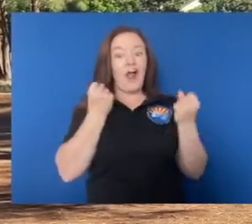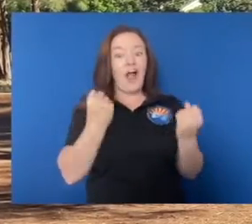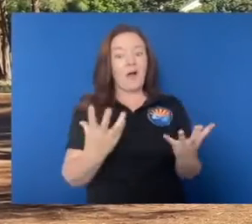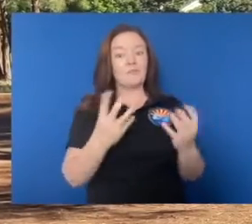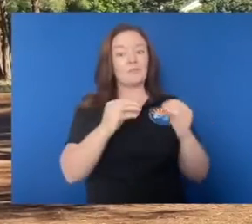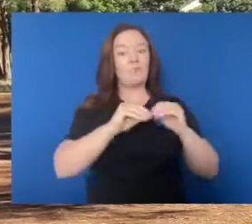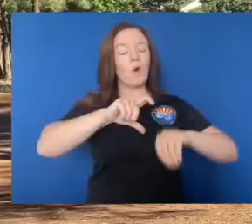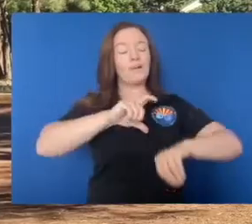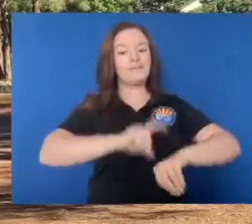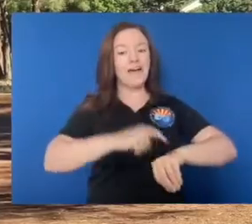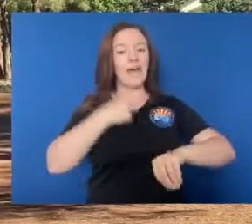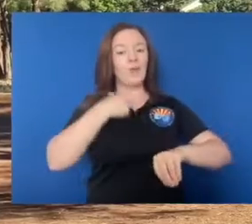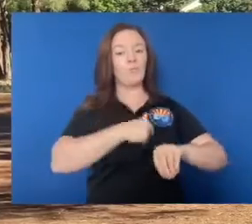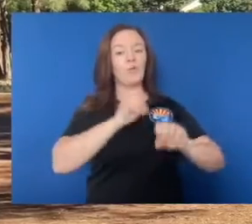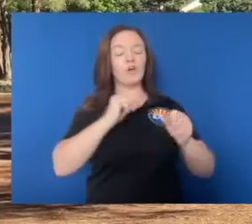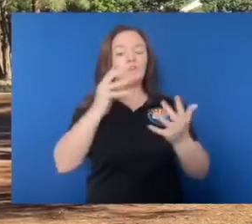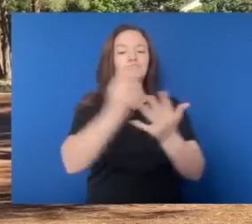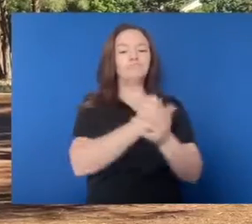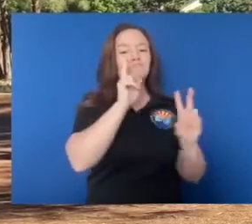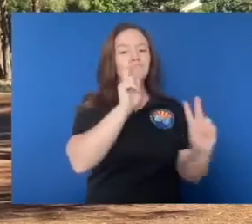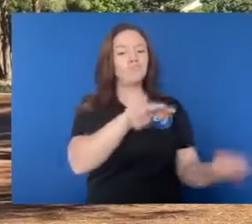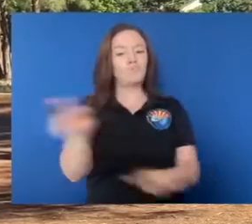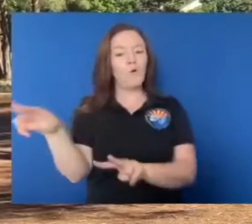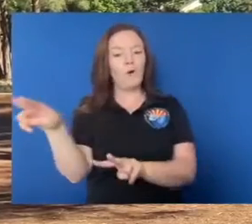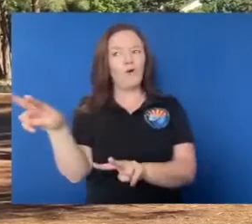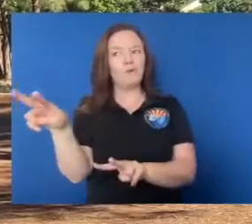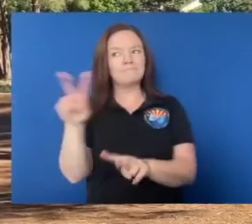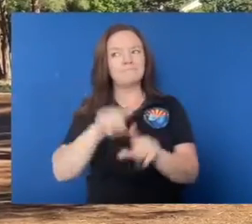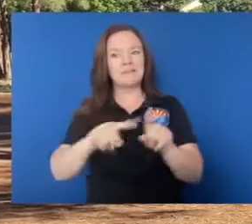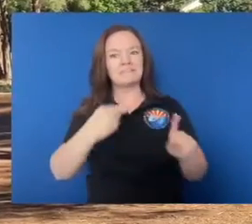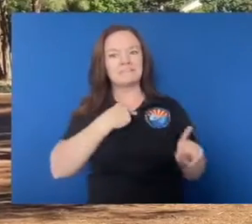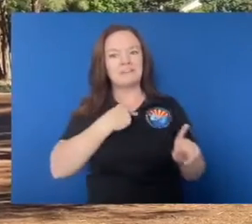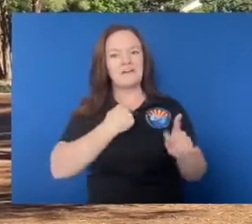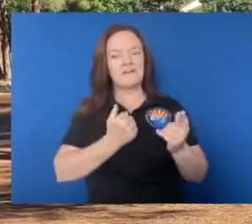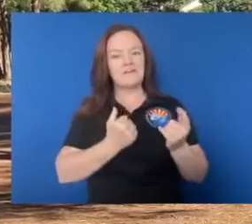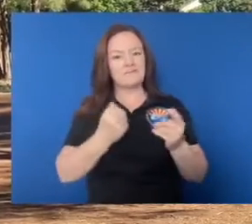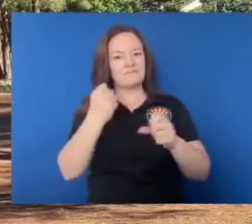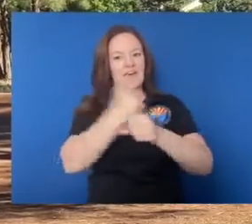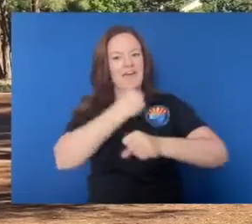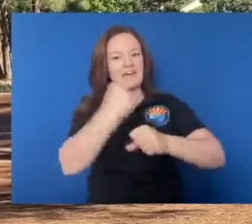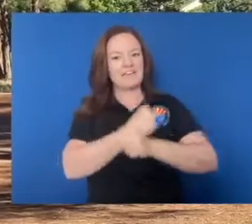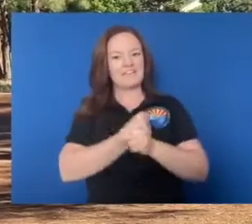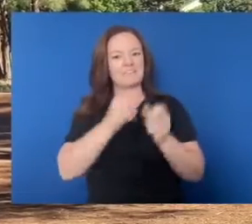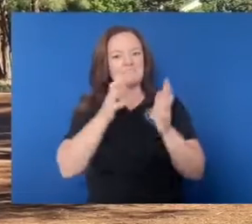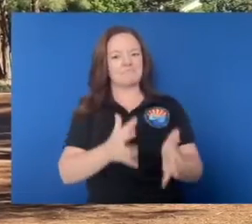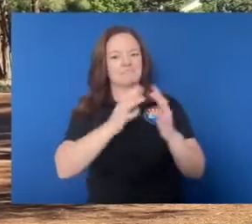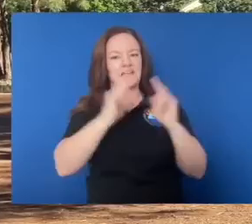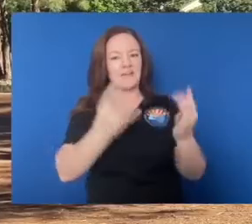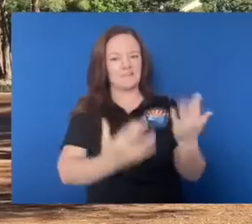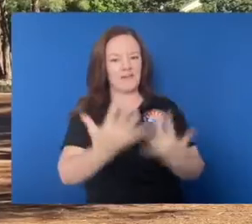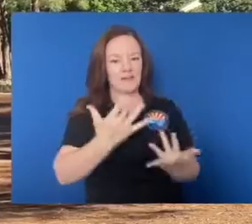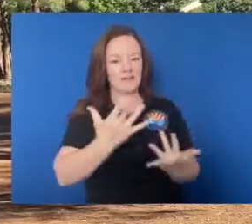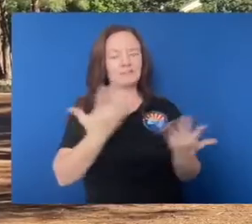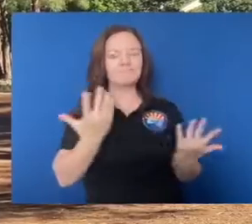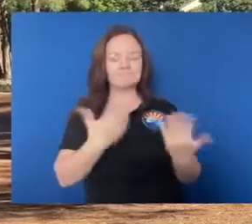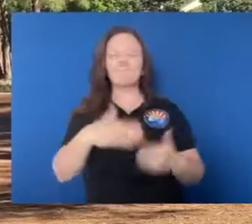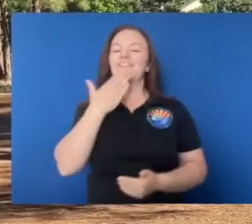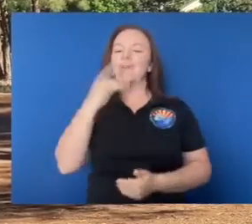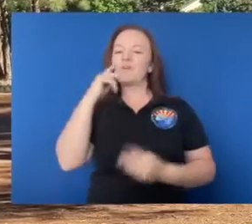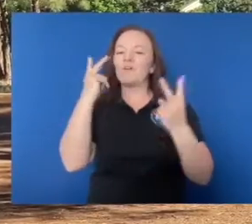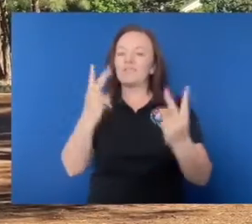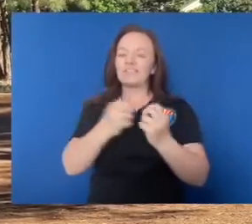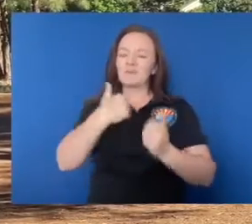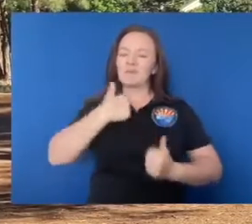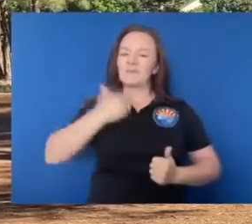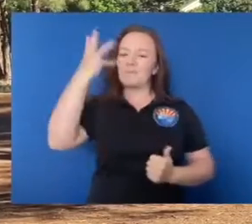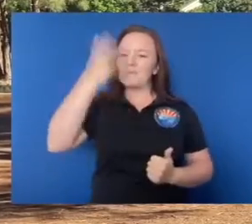patrolling versus fighting abandoned campfires. That's right. That's right. Well, Gary, thank you for visiting